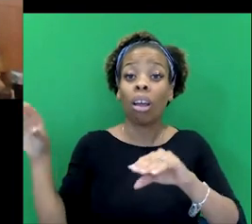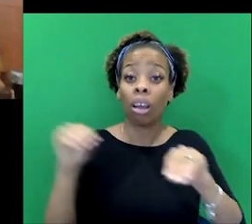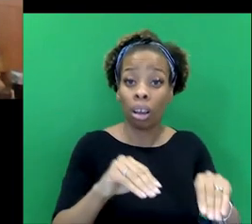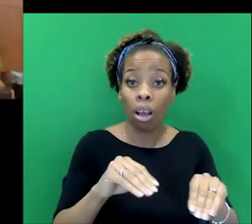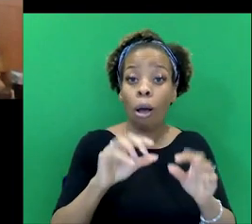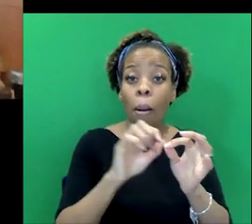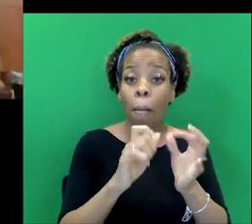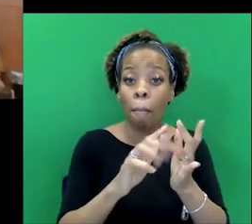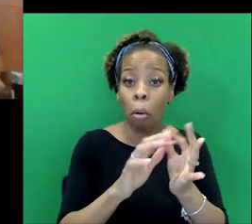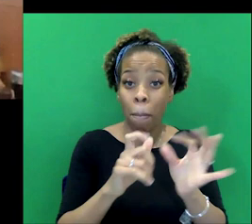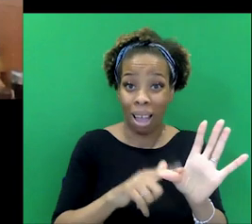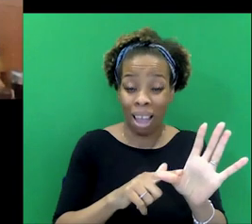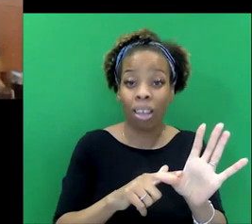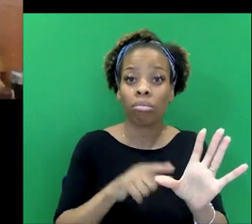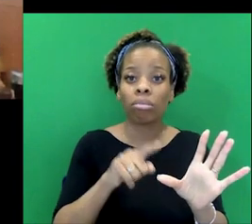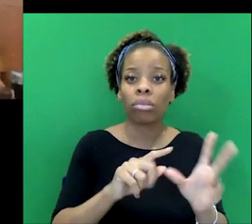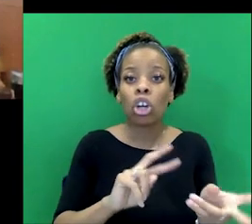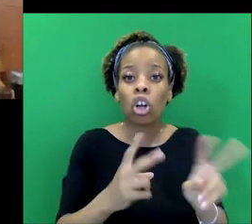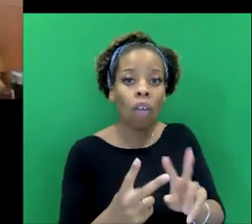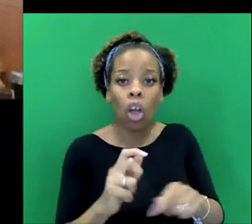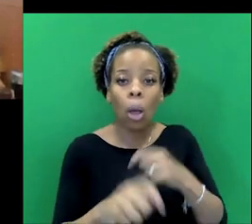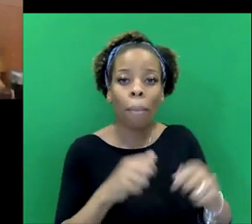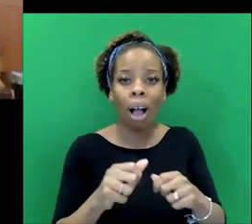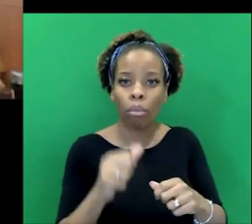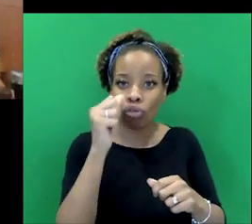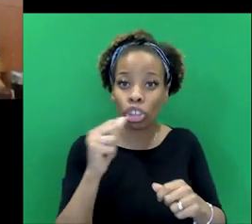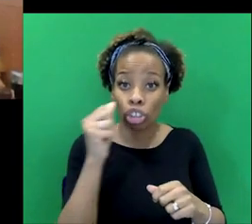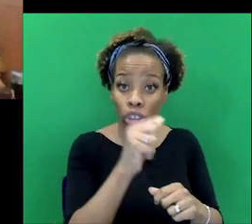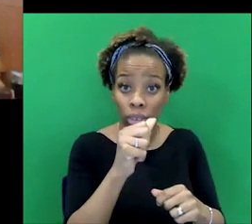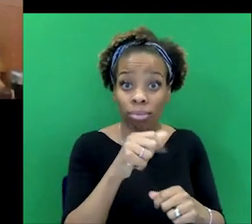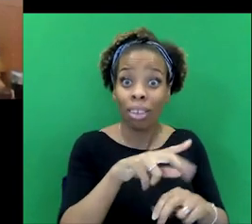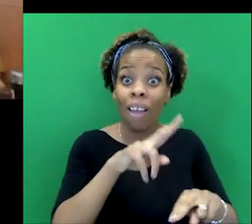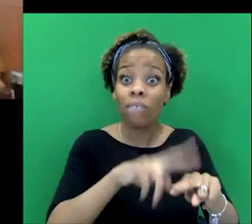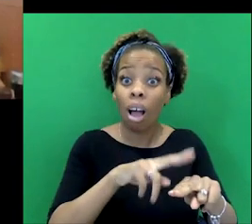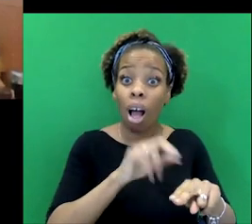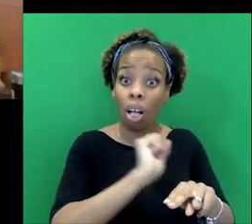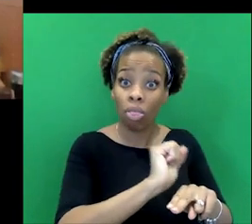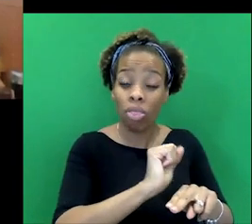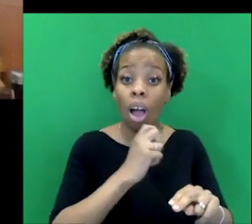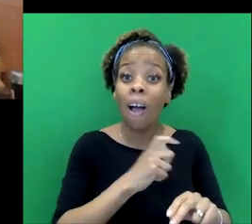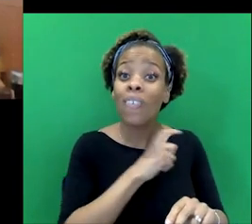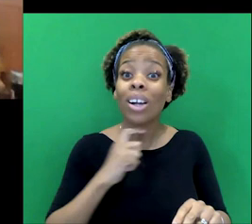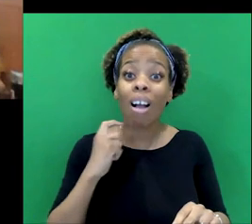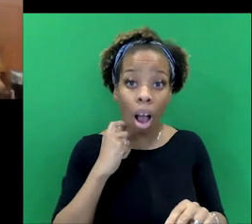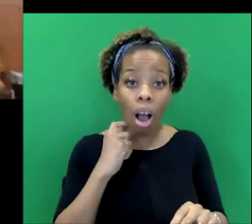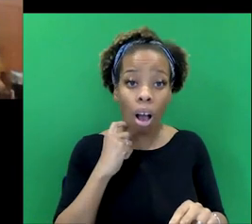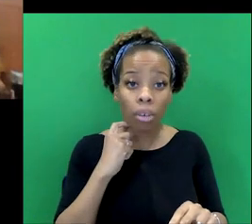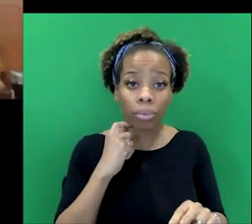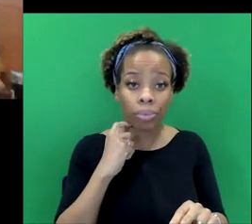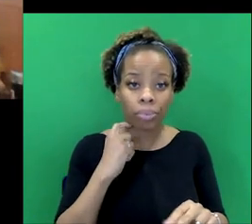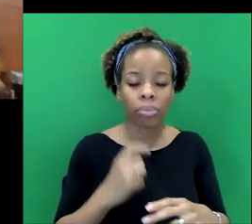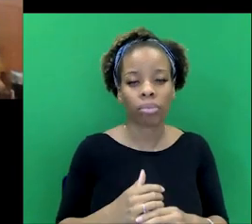He's converted to Christianity and his father is the vicar of Great Worley. So this family, and he's married to an Englishman.